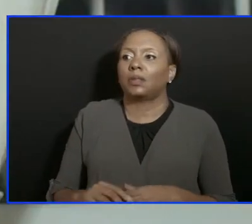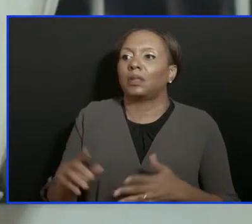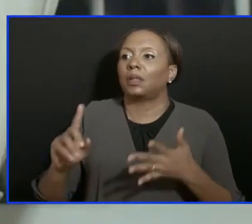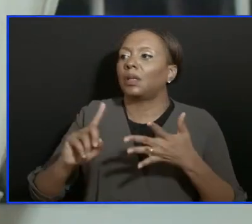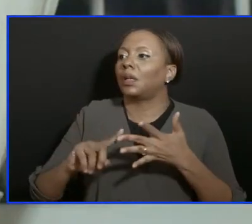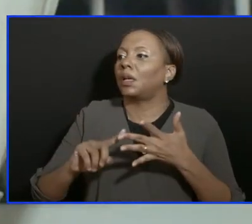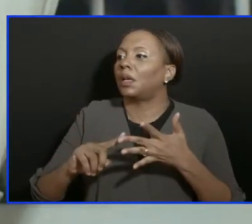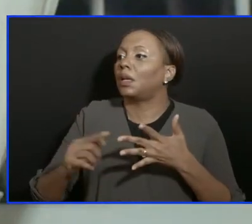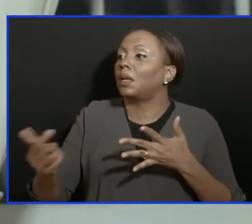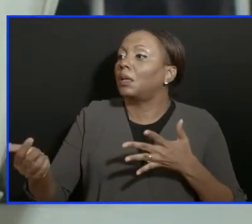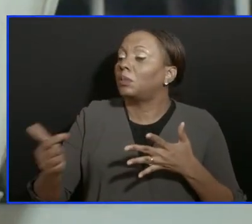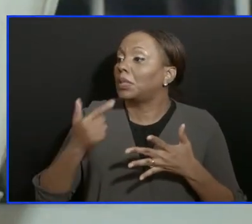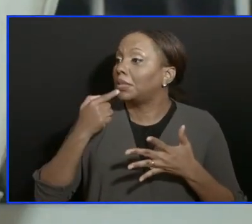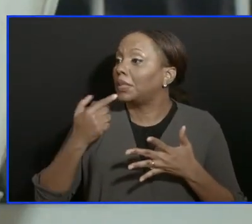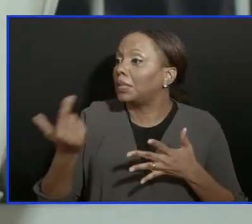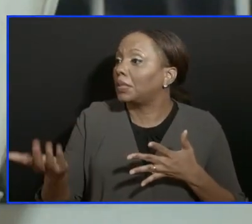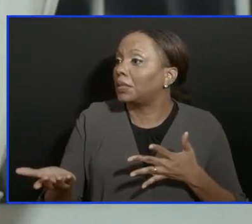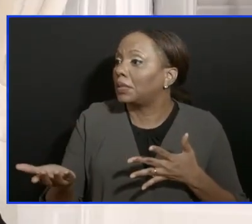to jump in here as well.